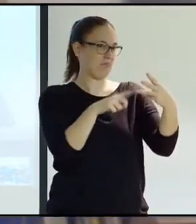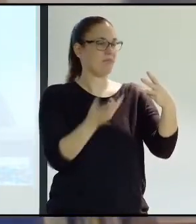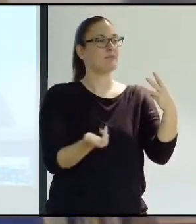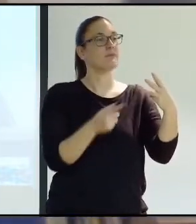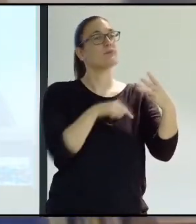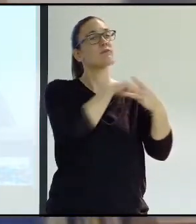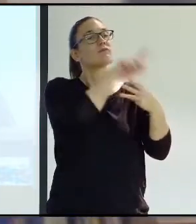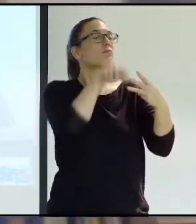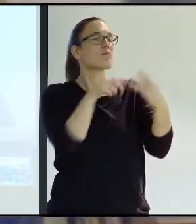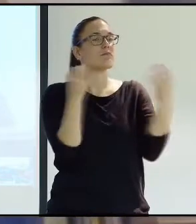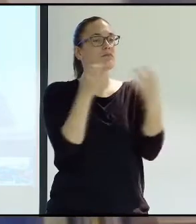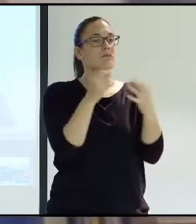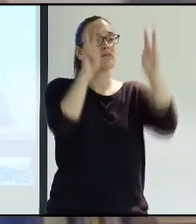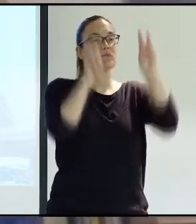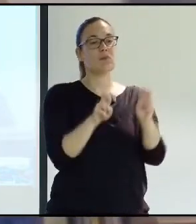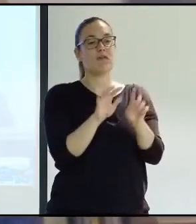was passed.